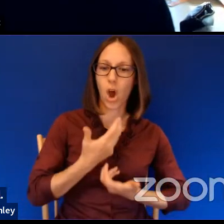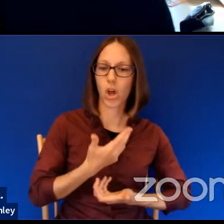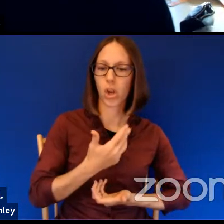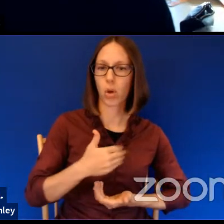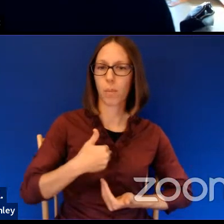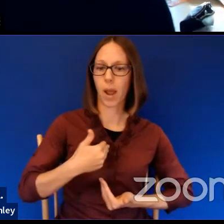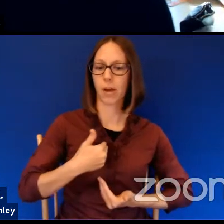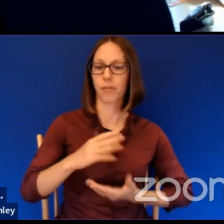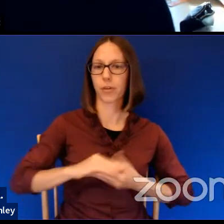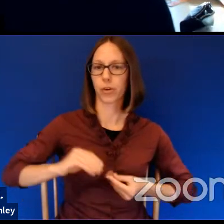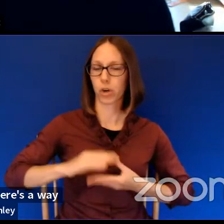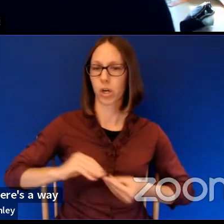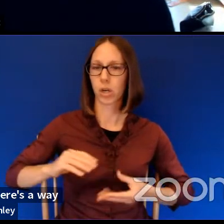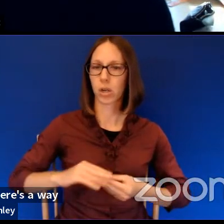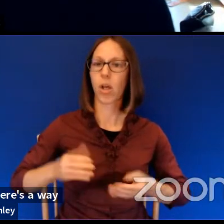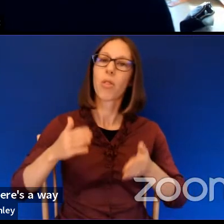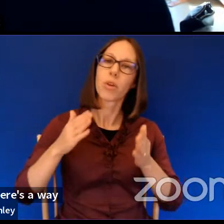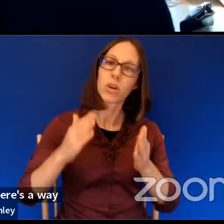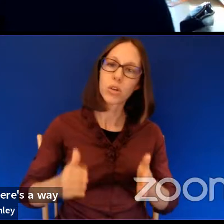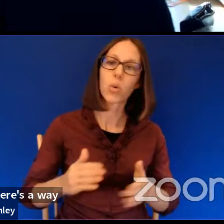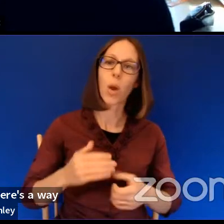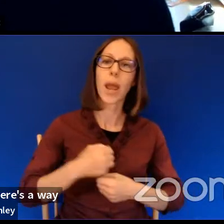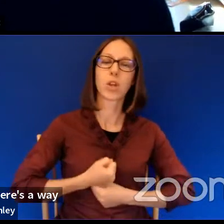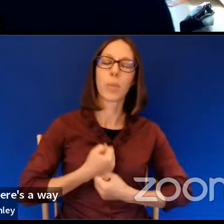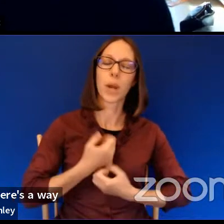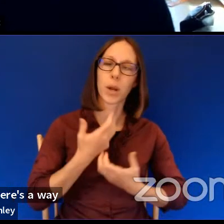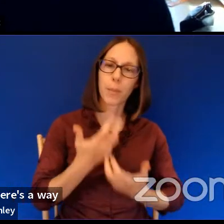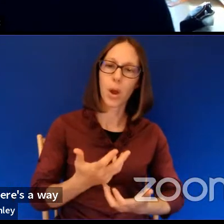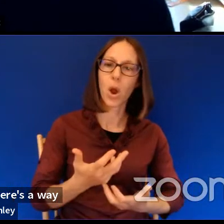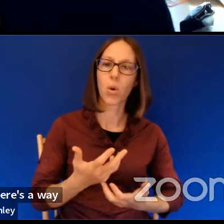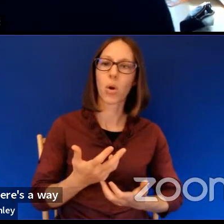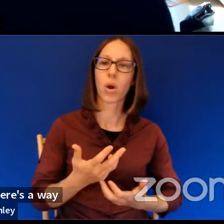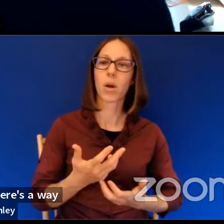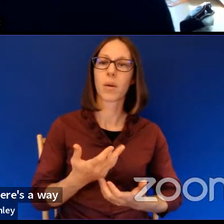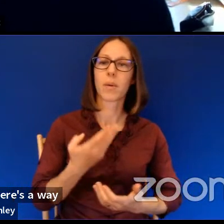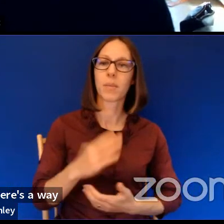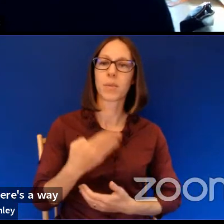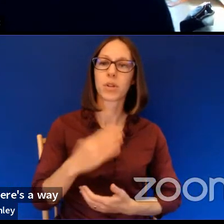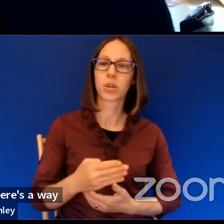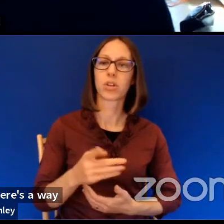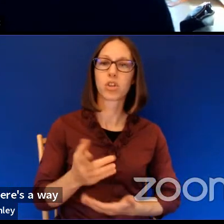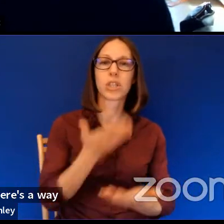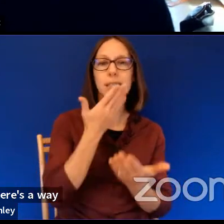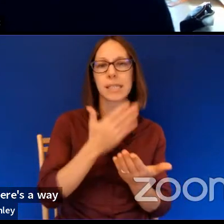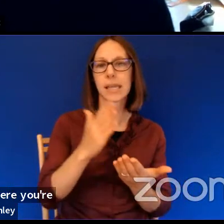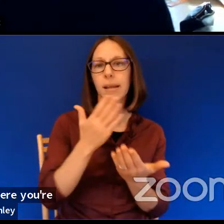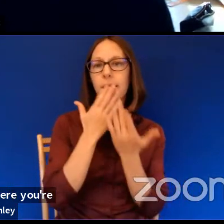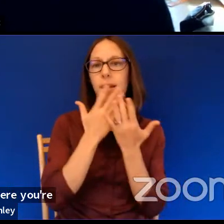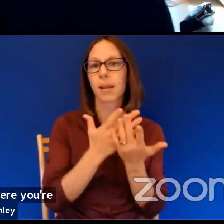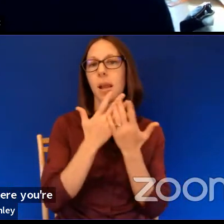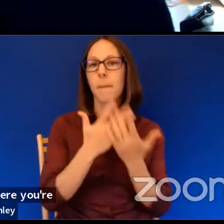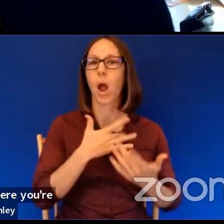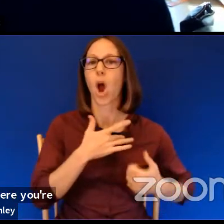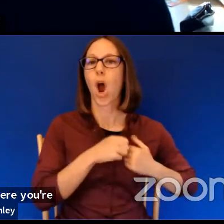there's a way to make a poem that like in the blues where you're singing about heartbreak, but you're not like talking about Tuesday